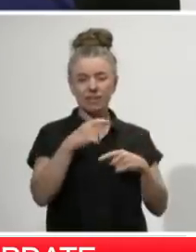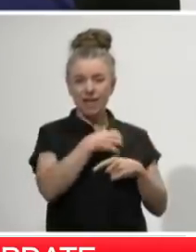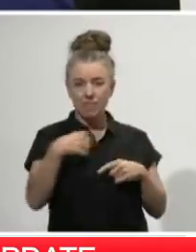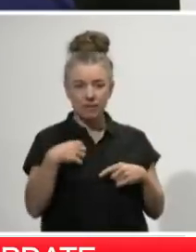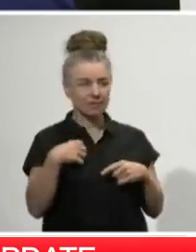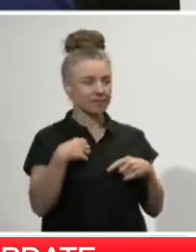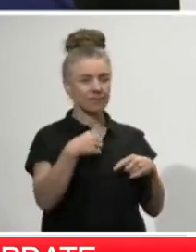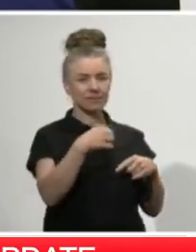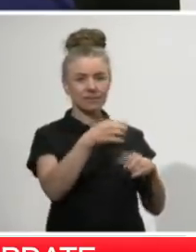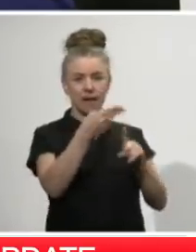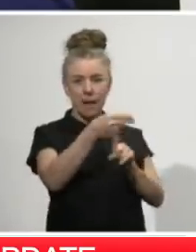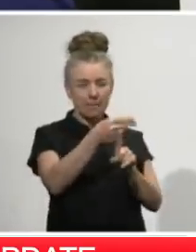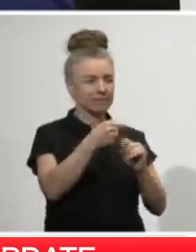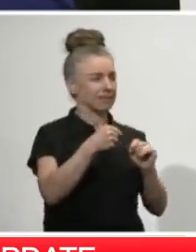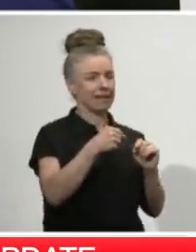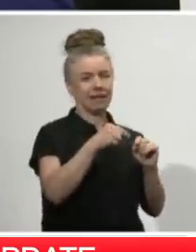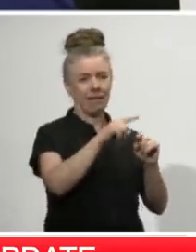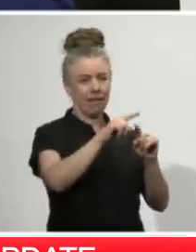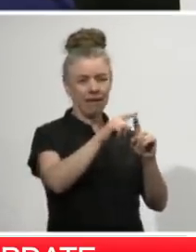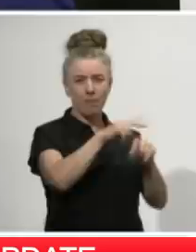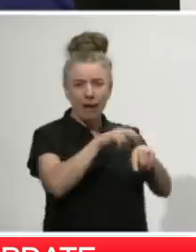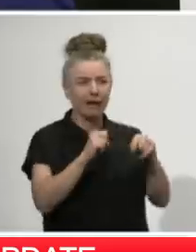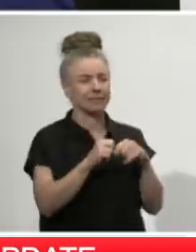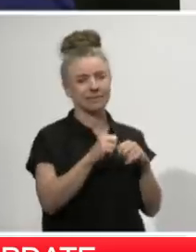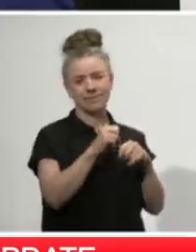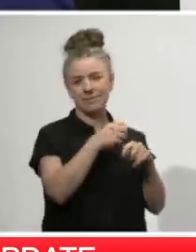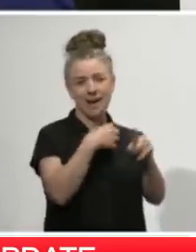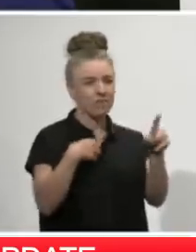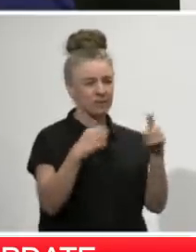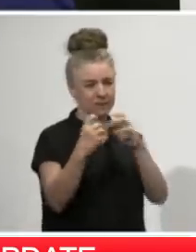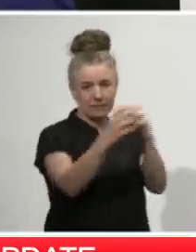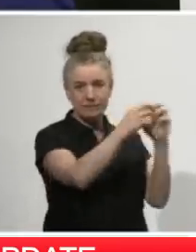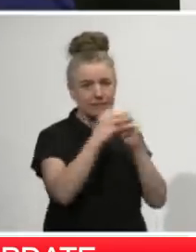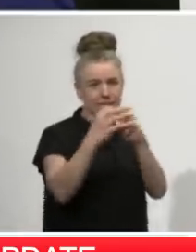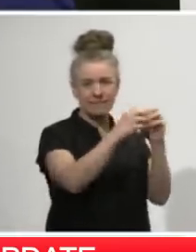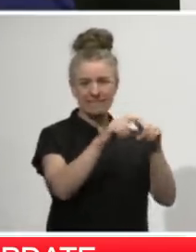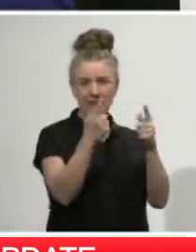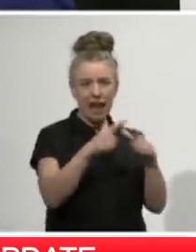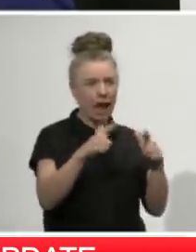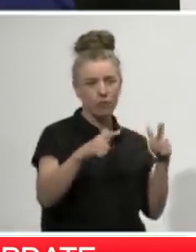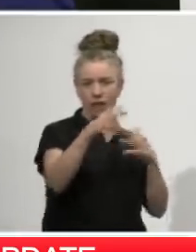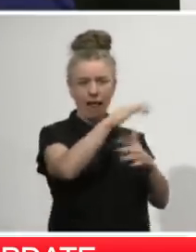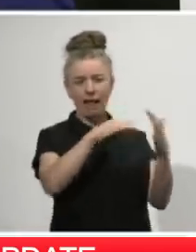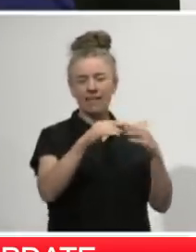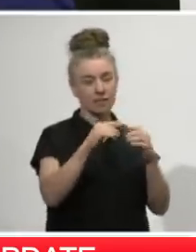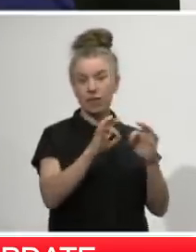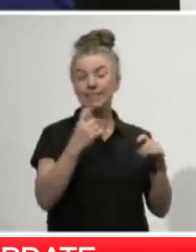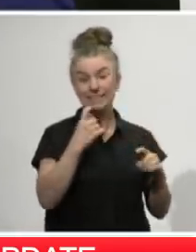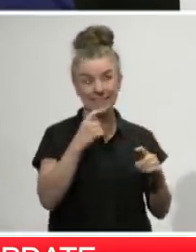collaboration with multiple governments and authorities, as you can imagine with different countries and different forms of lockdown at present.